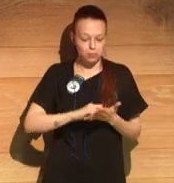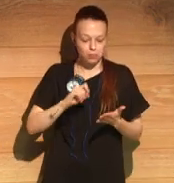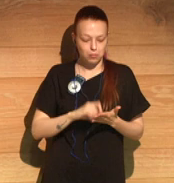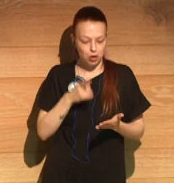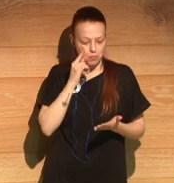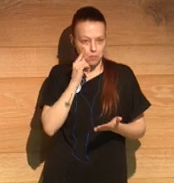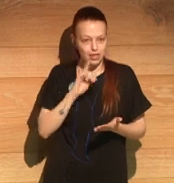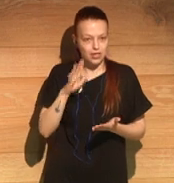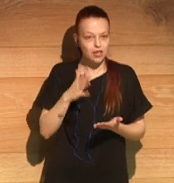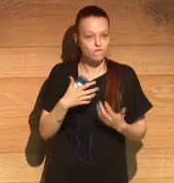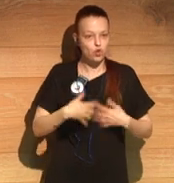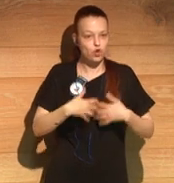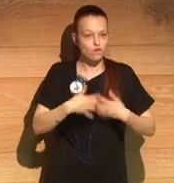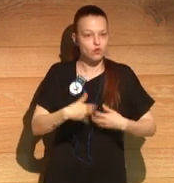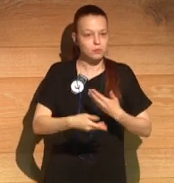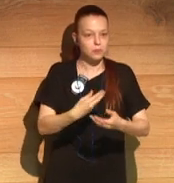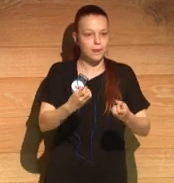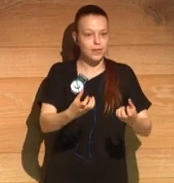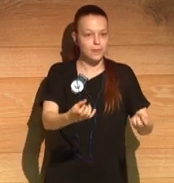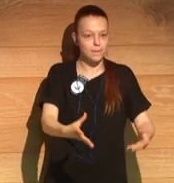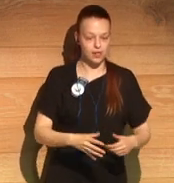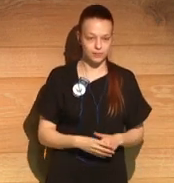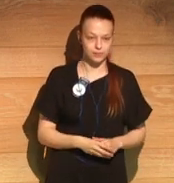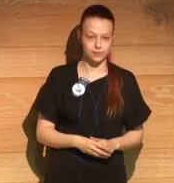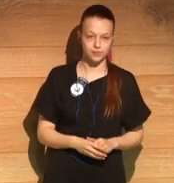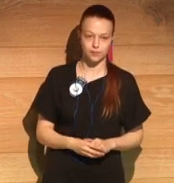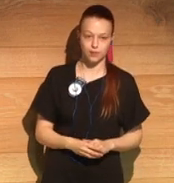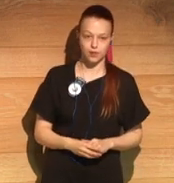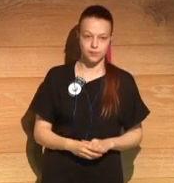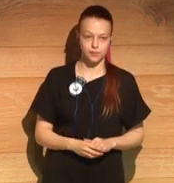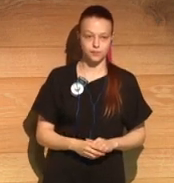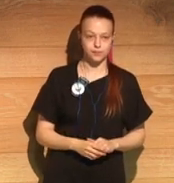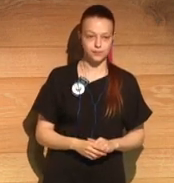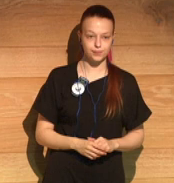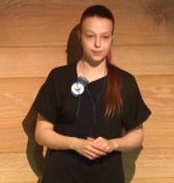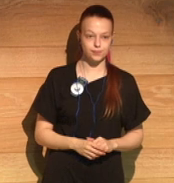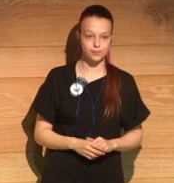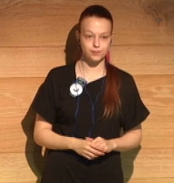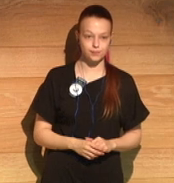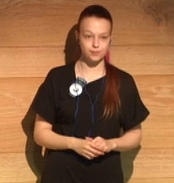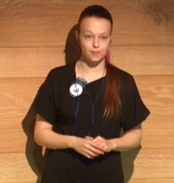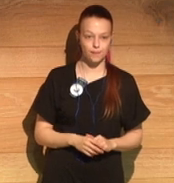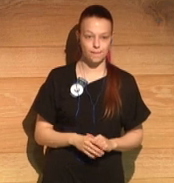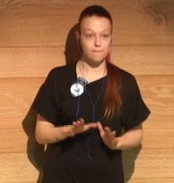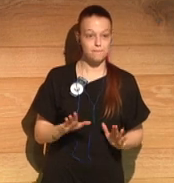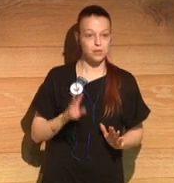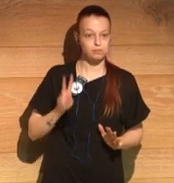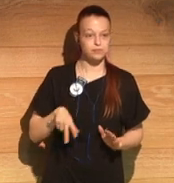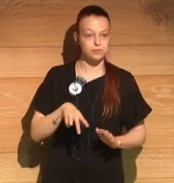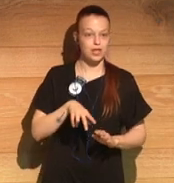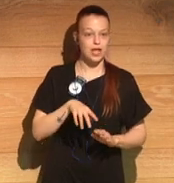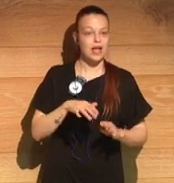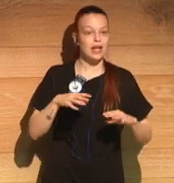And that level of humor in that book was it was it was fun to write because, you know, I